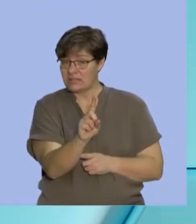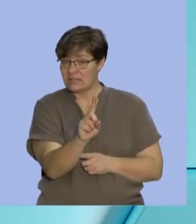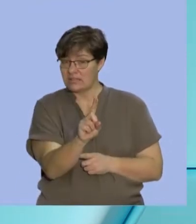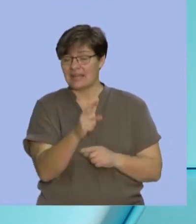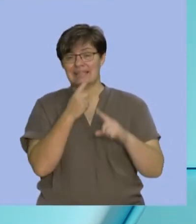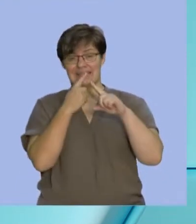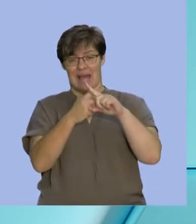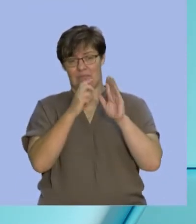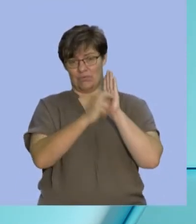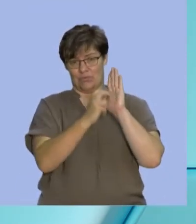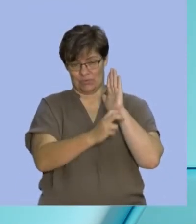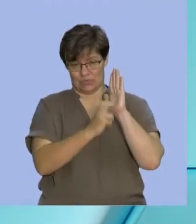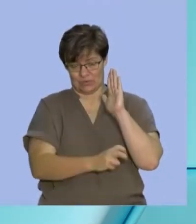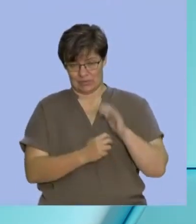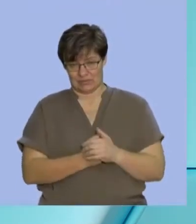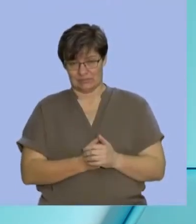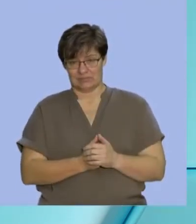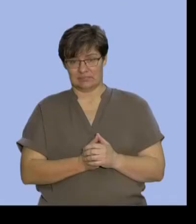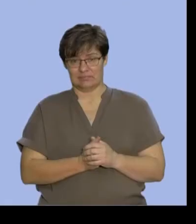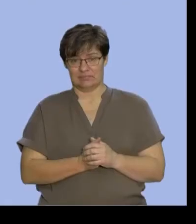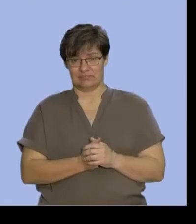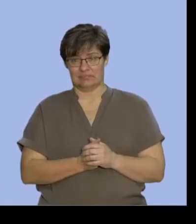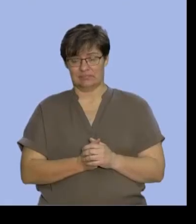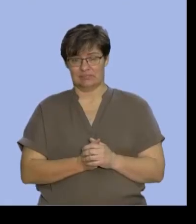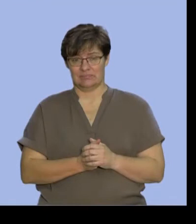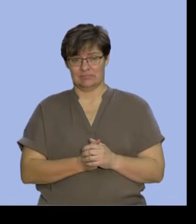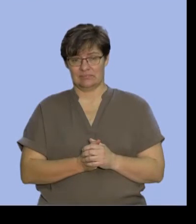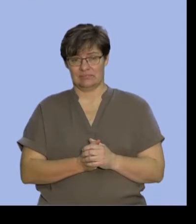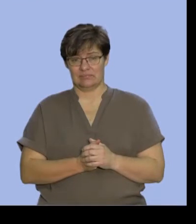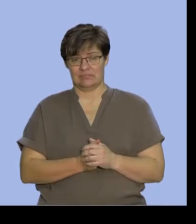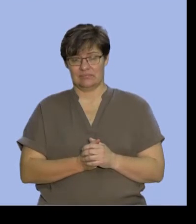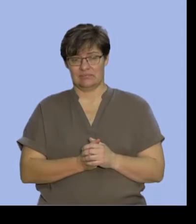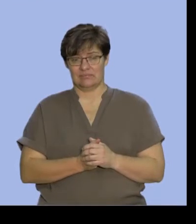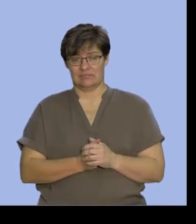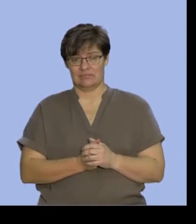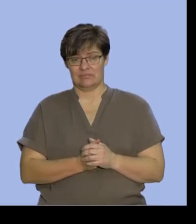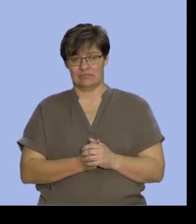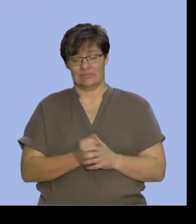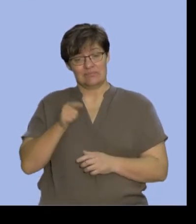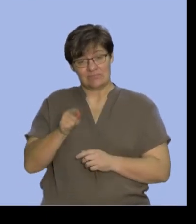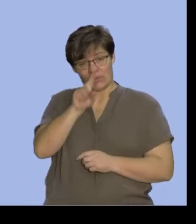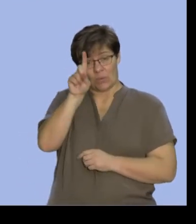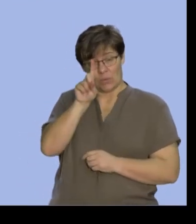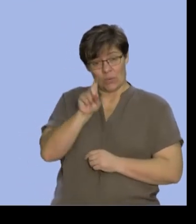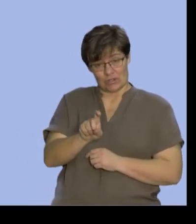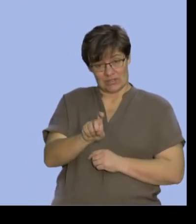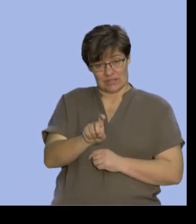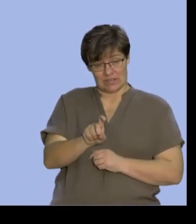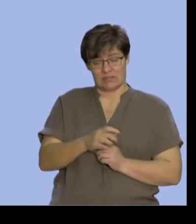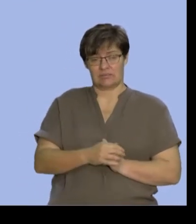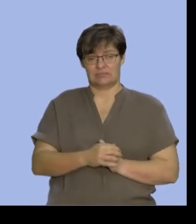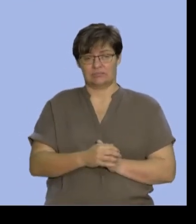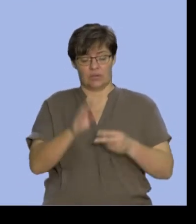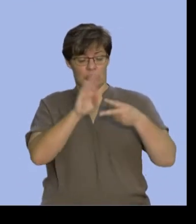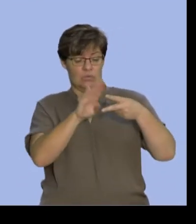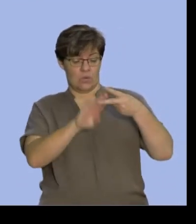rule. Let's go on. So, in this question that we've got, we've got two